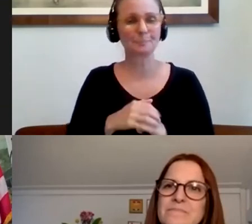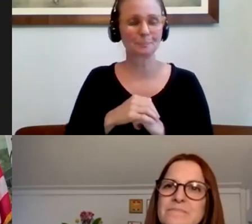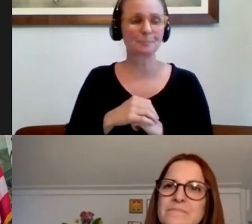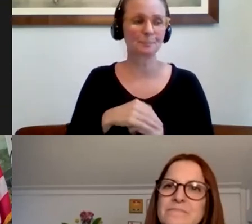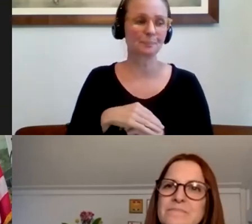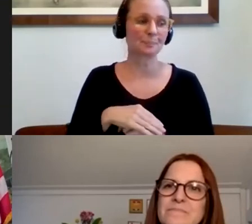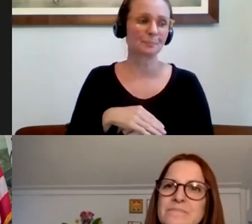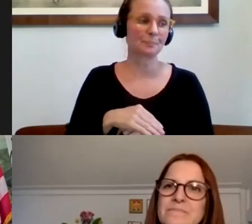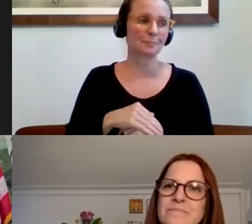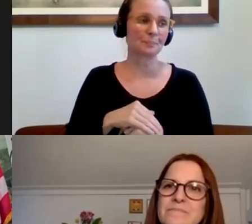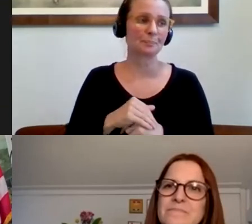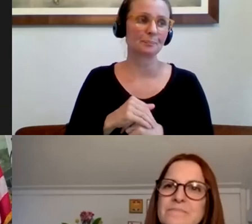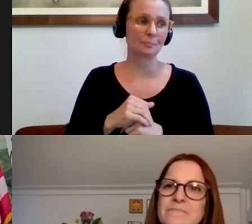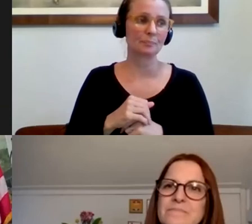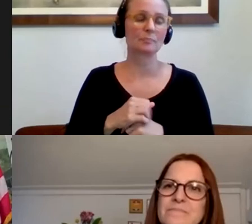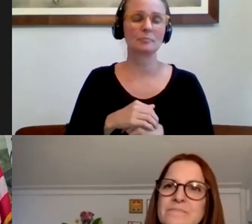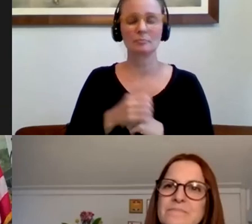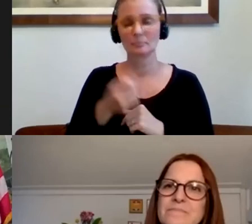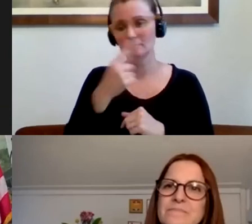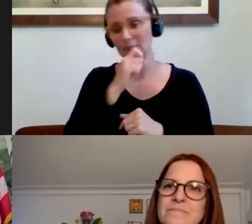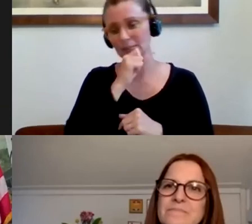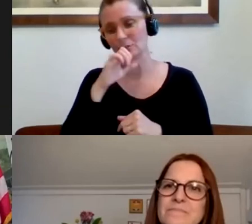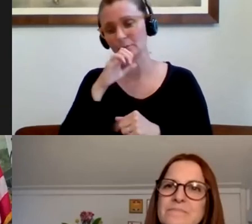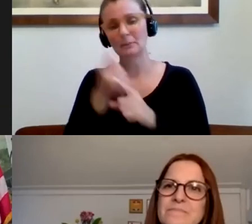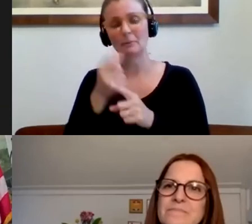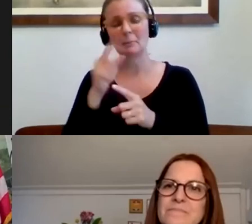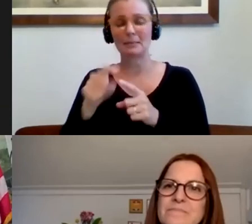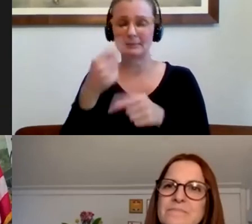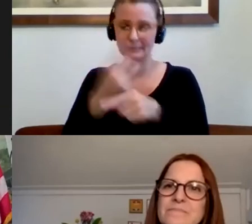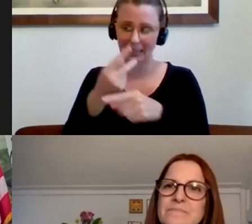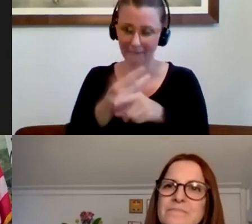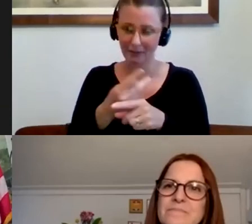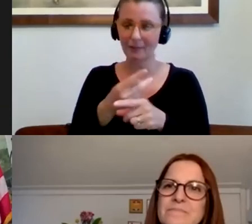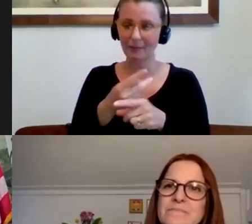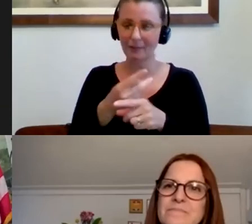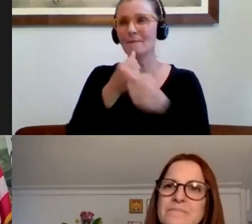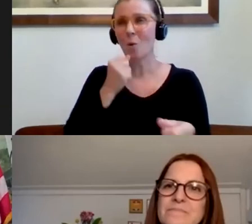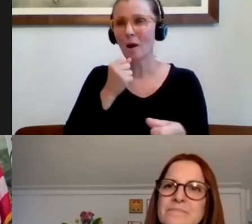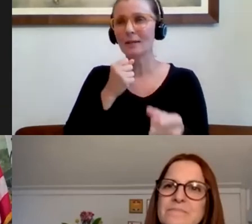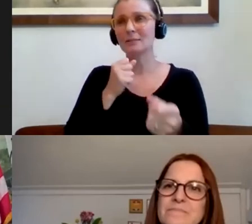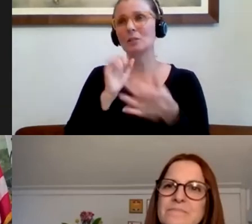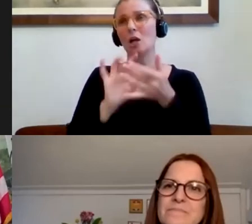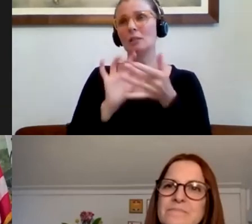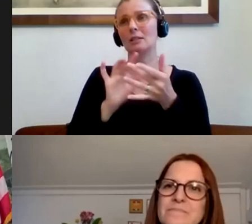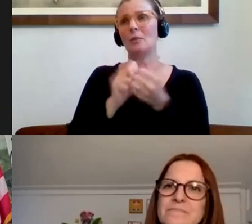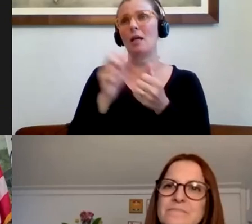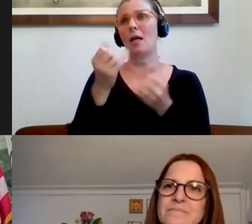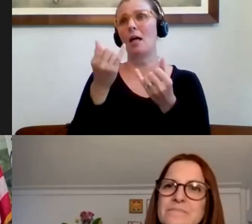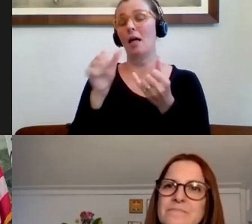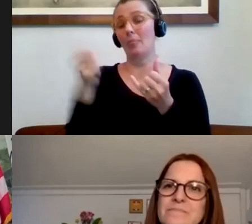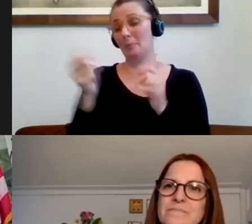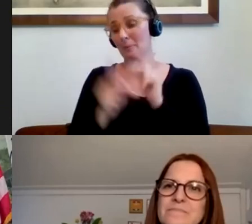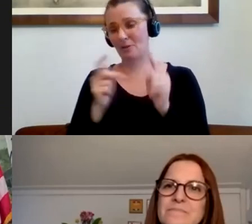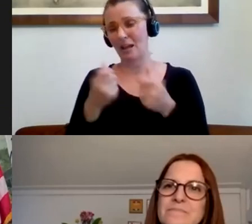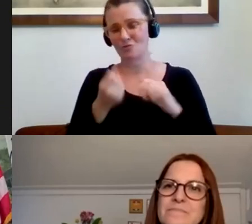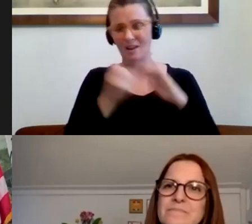just still to be very cautious and avoid having contact with others if you can. And stay isolated for as long as possible.